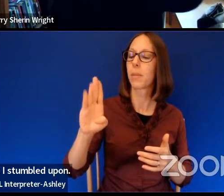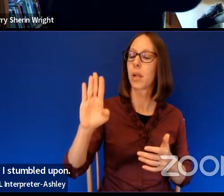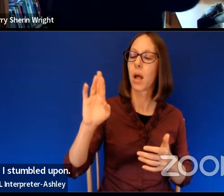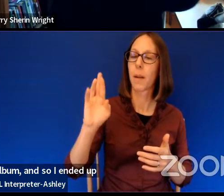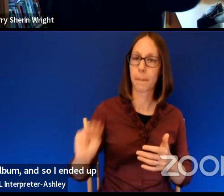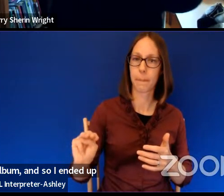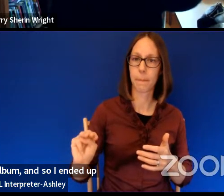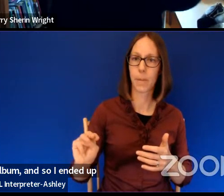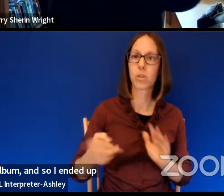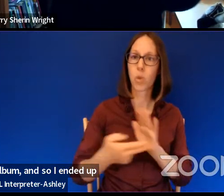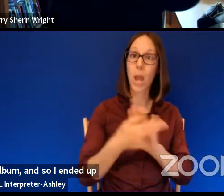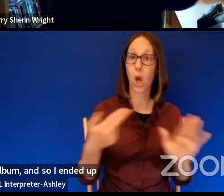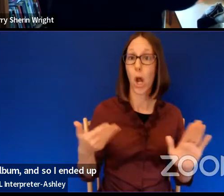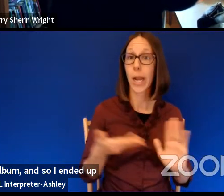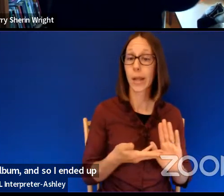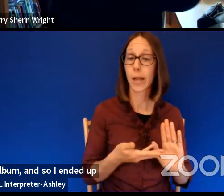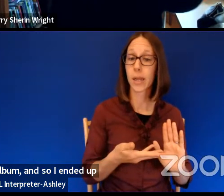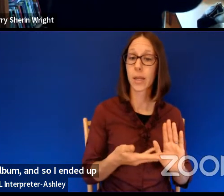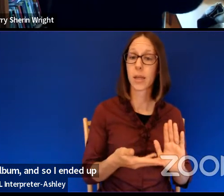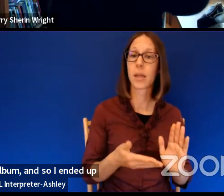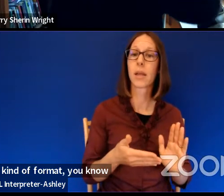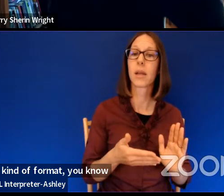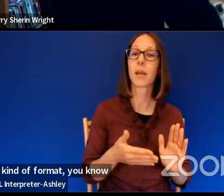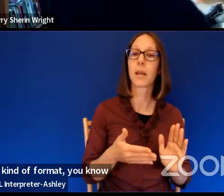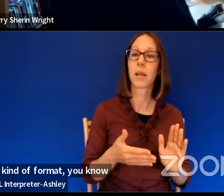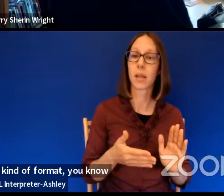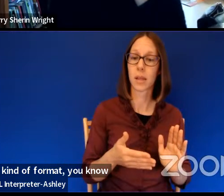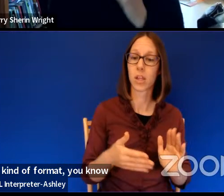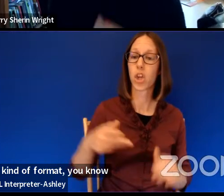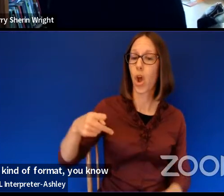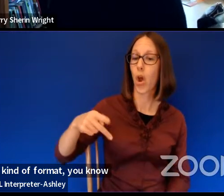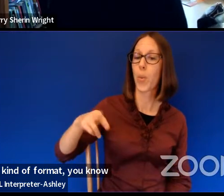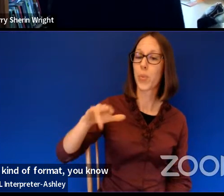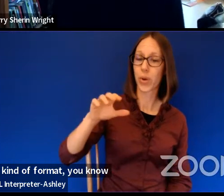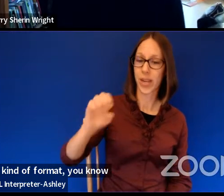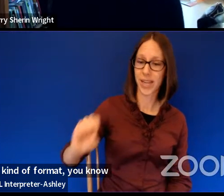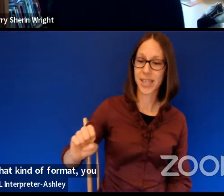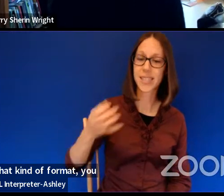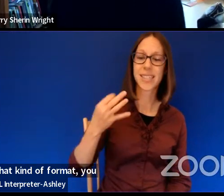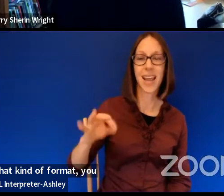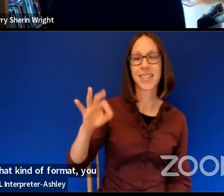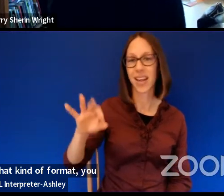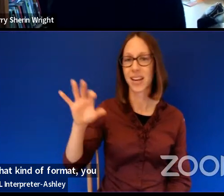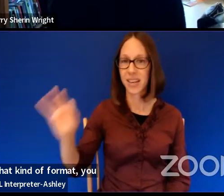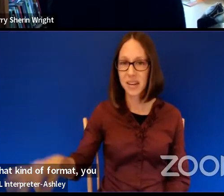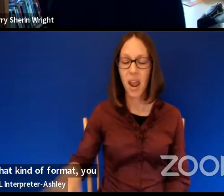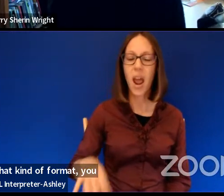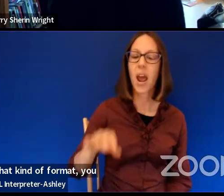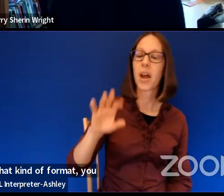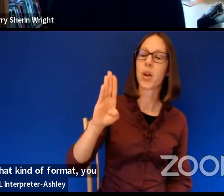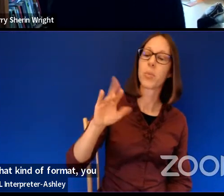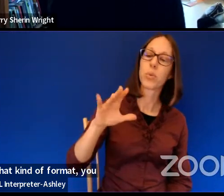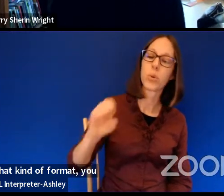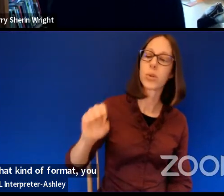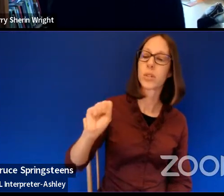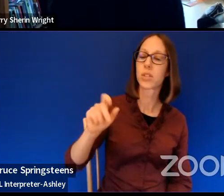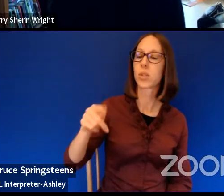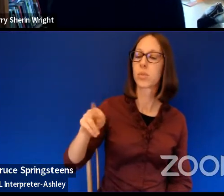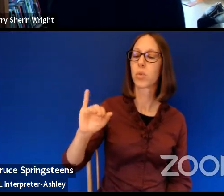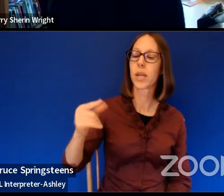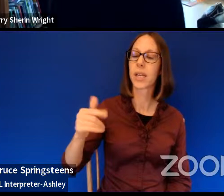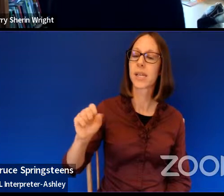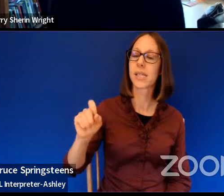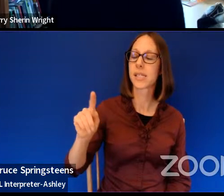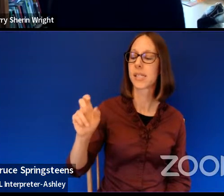um, that kind of format, you know, Prince's 1999 or Bruce Springsteen's, uh, early records,